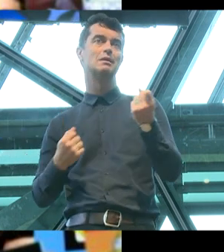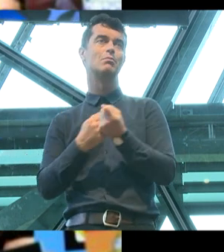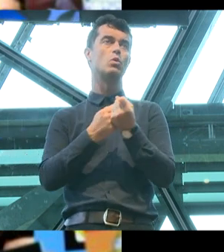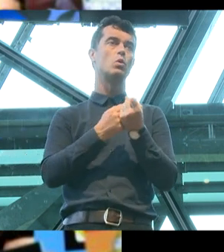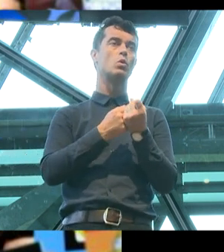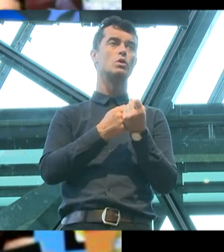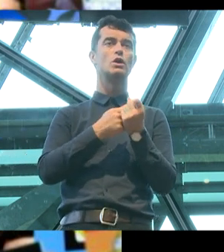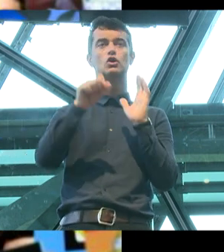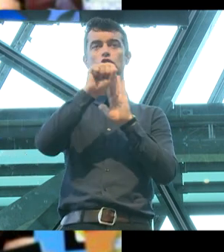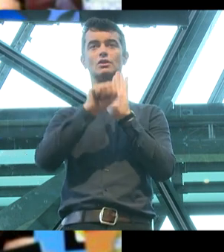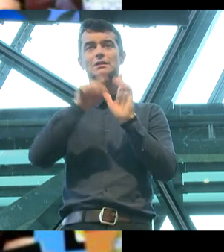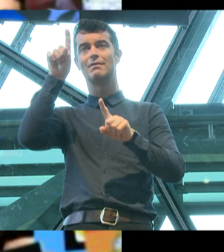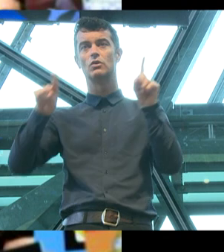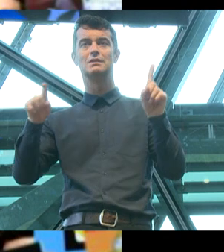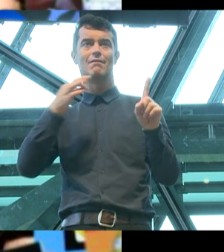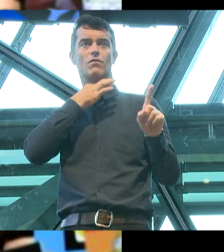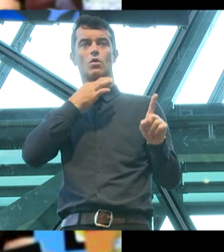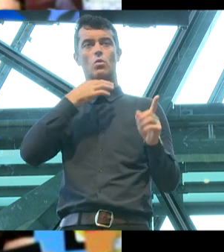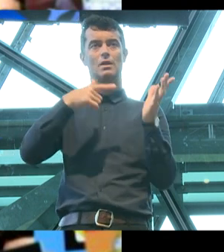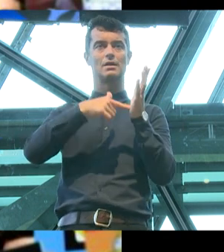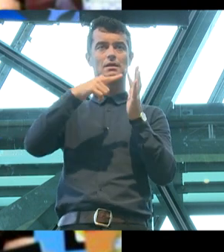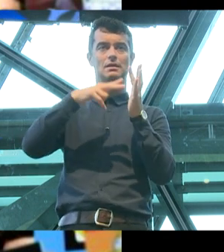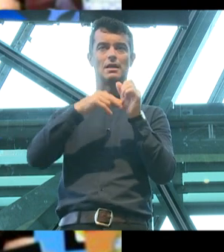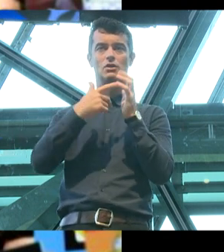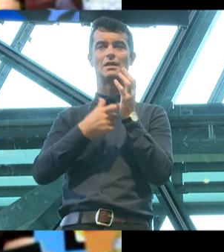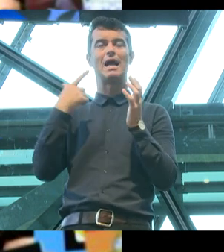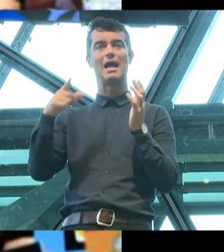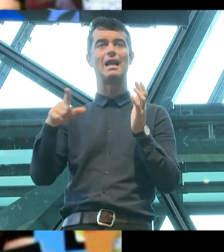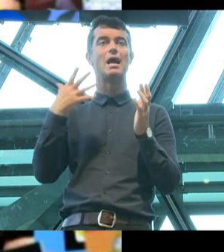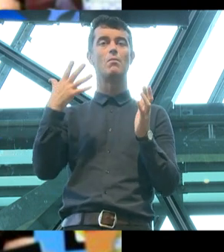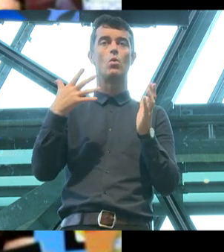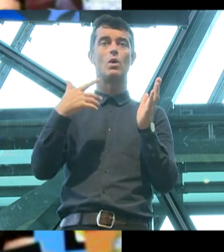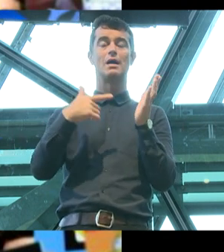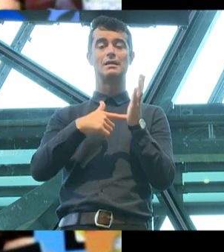and more teenagers somehow becoming gender-diverse.